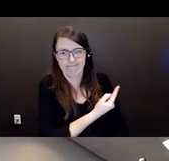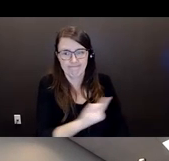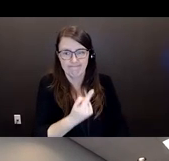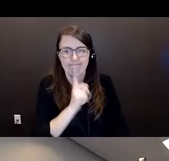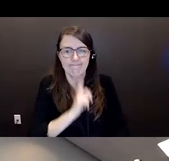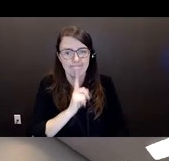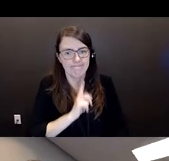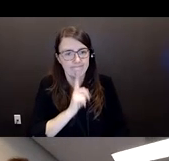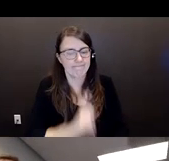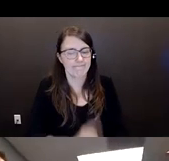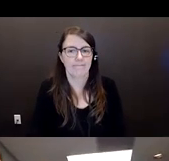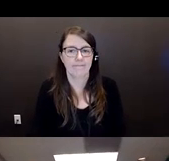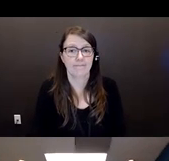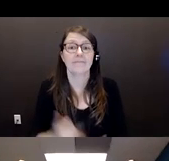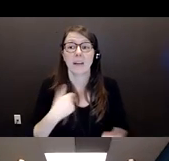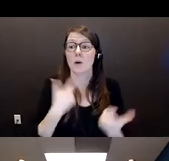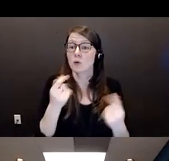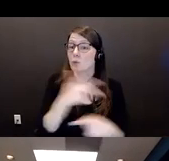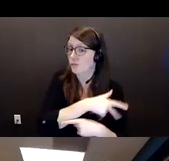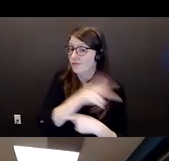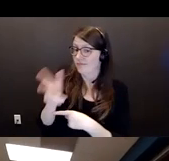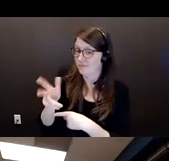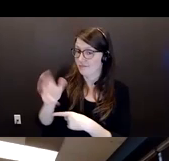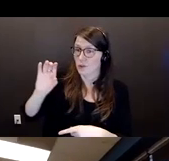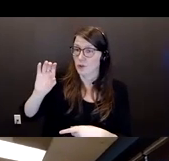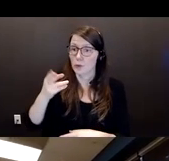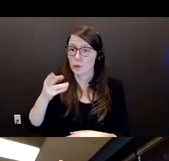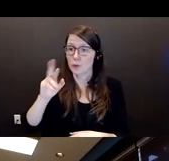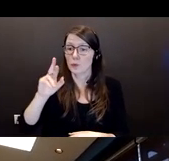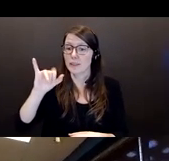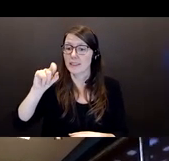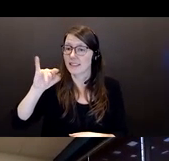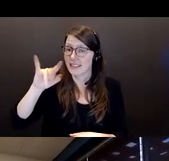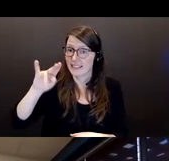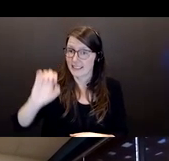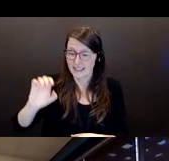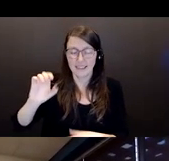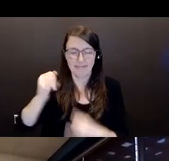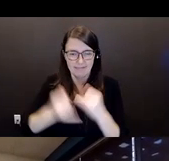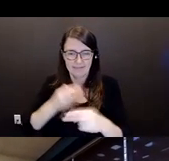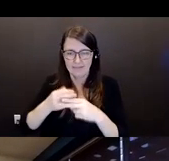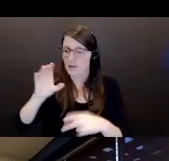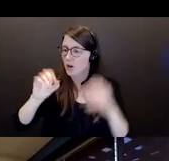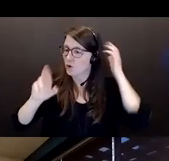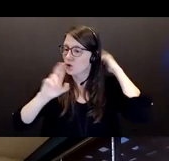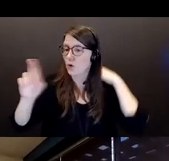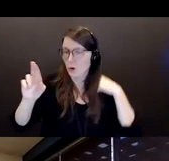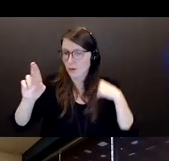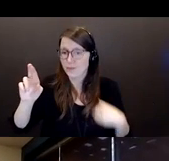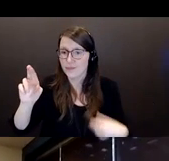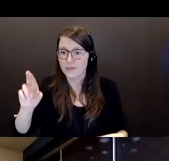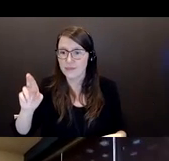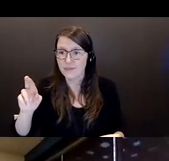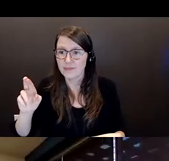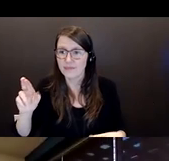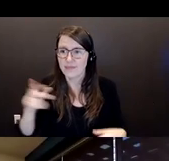just turn the camera over to Christine Carr. And the reason I'm doing this, folks, is so they can respect Christine with